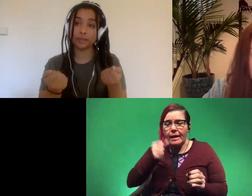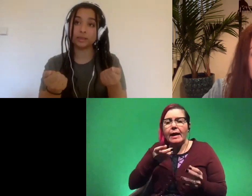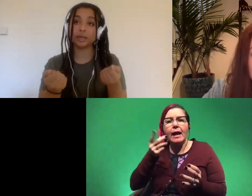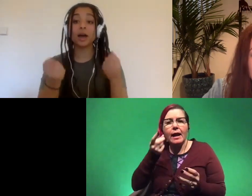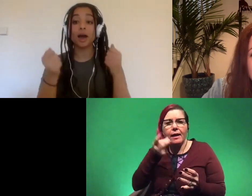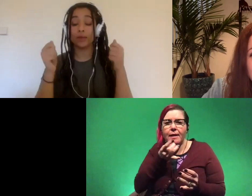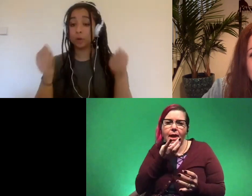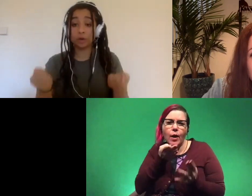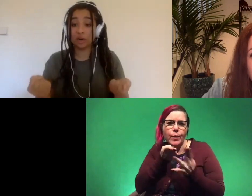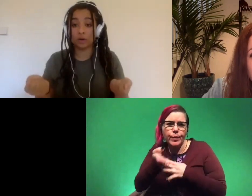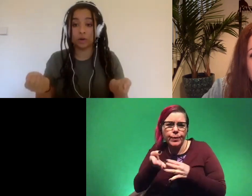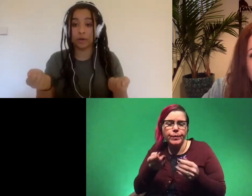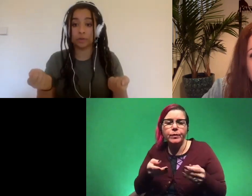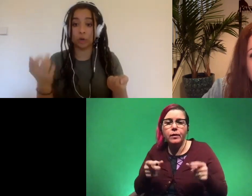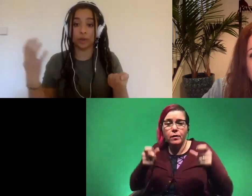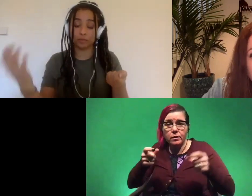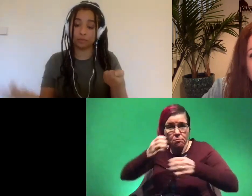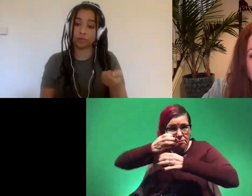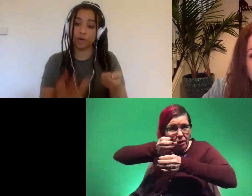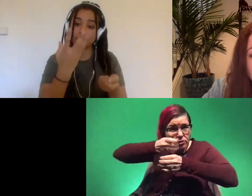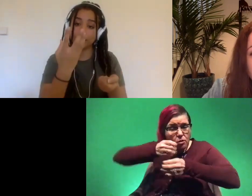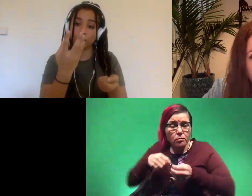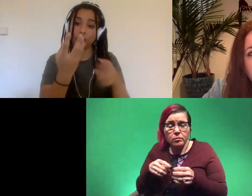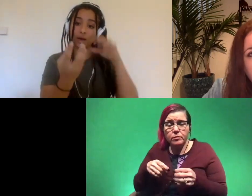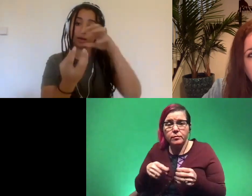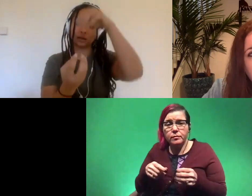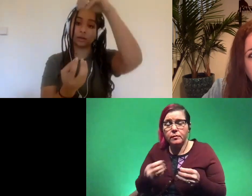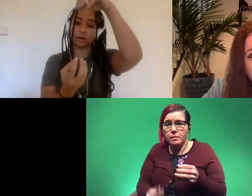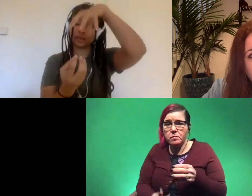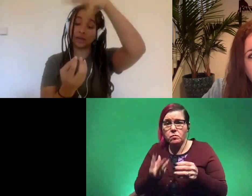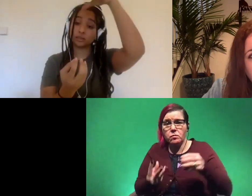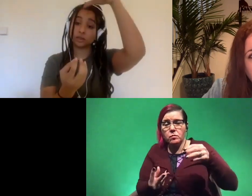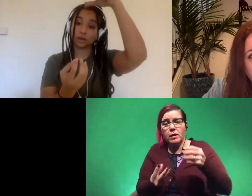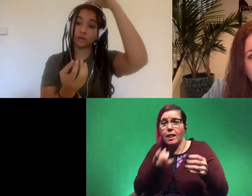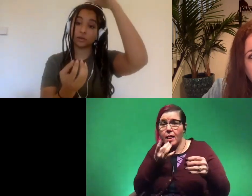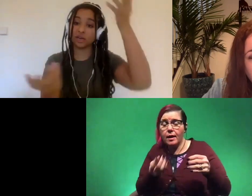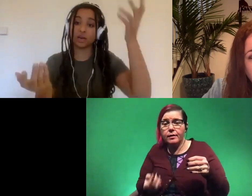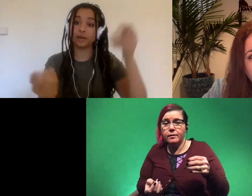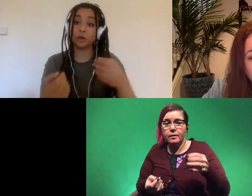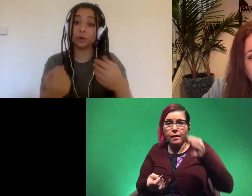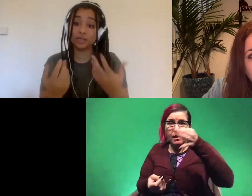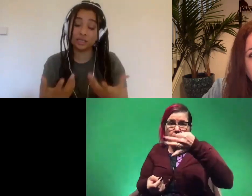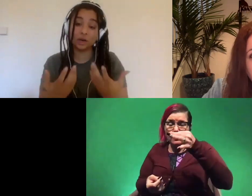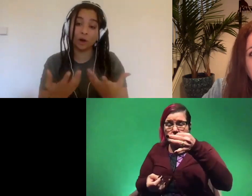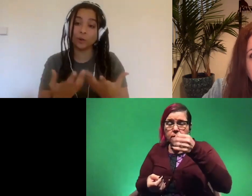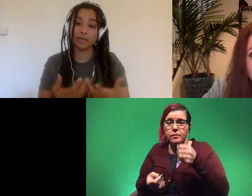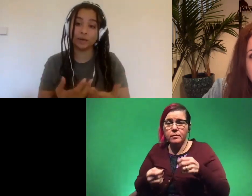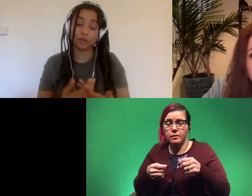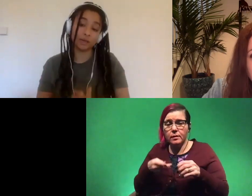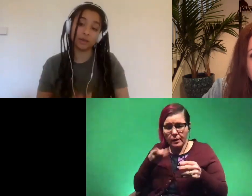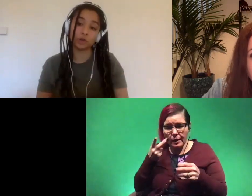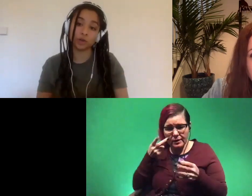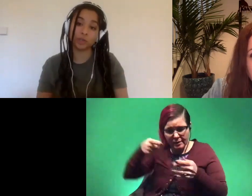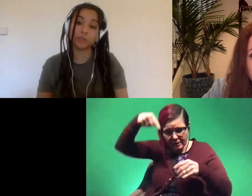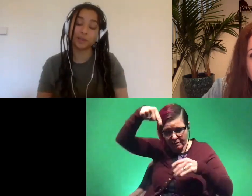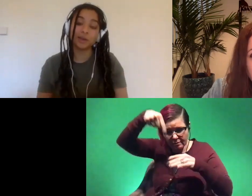it basically and then you put it under a microscope that shines like it one way and then there's a lens on the other side and then you can see all the way